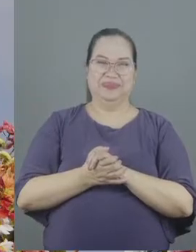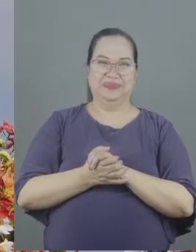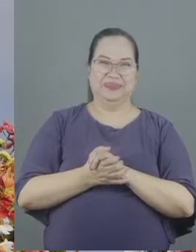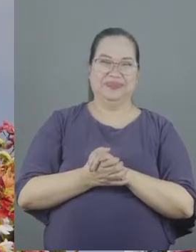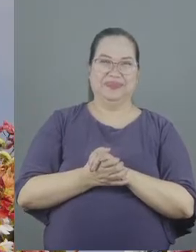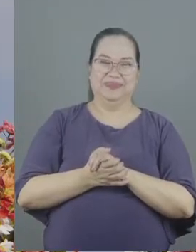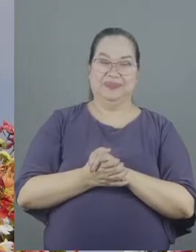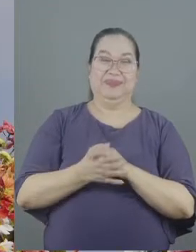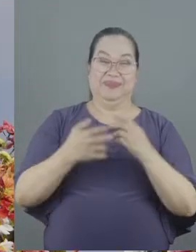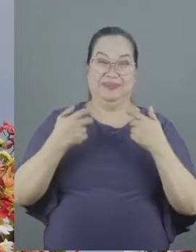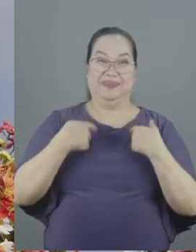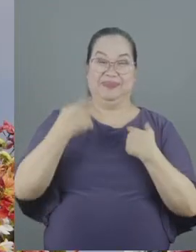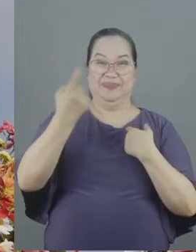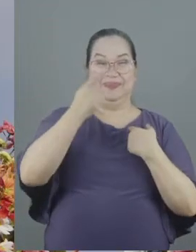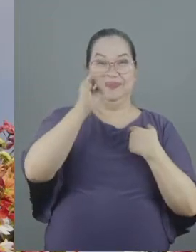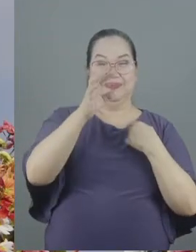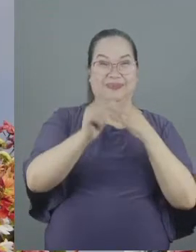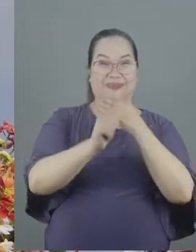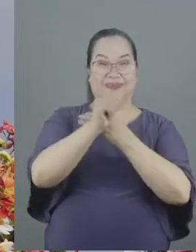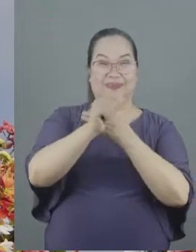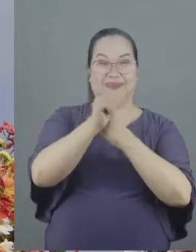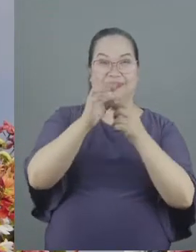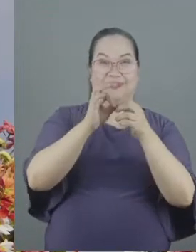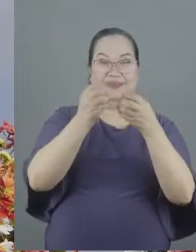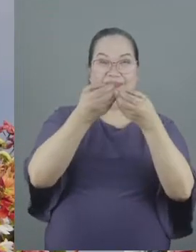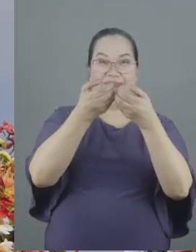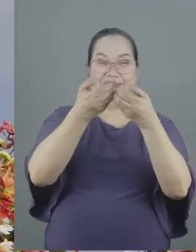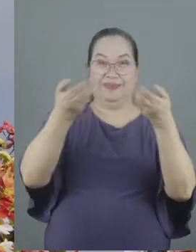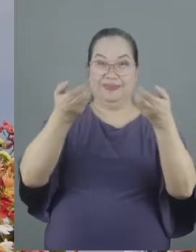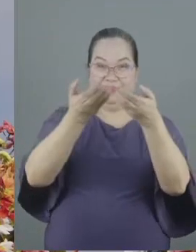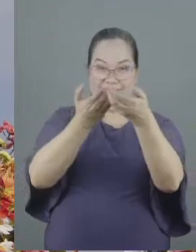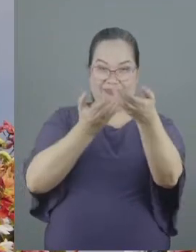There's always the danger of division in church.